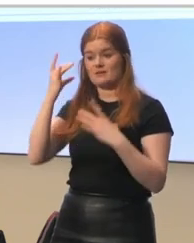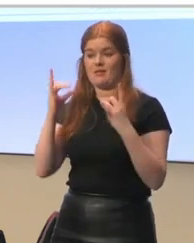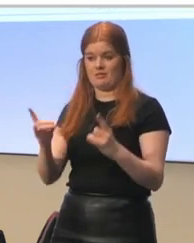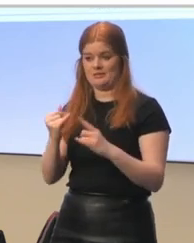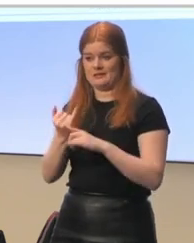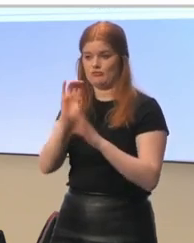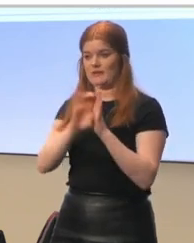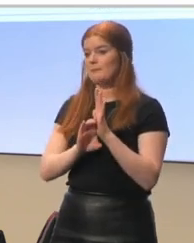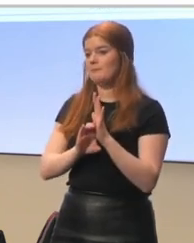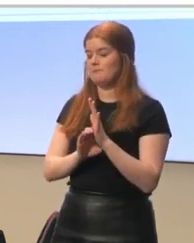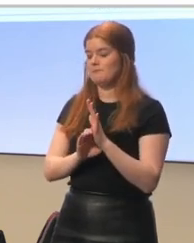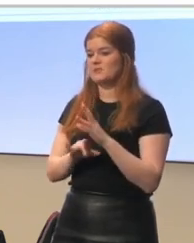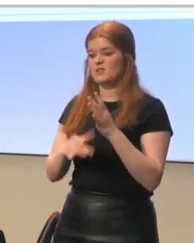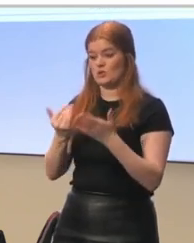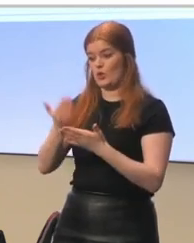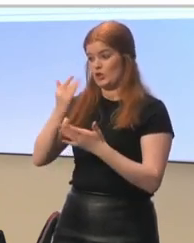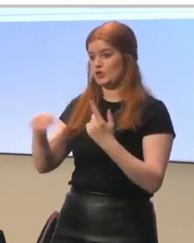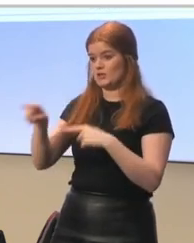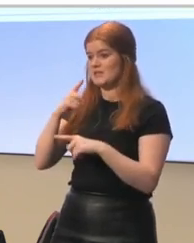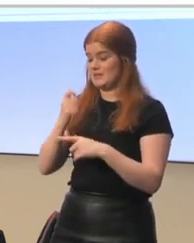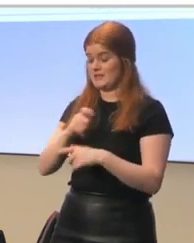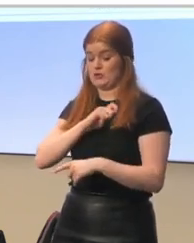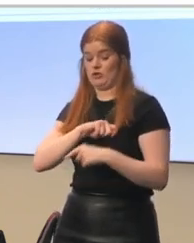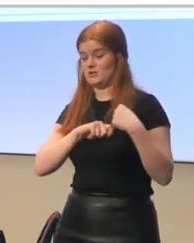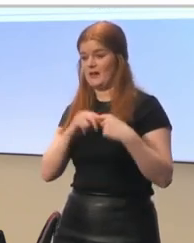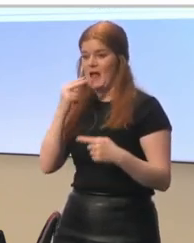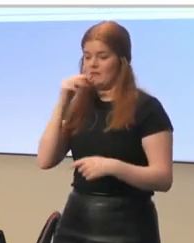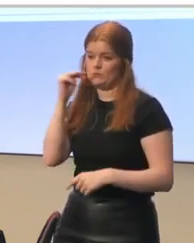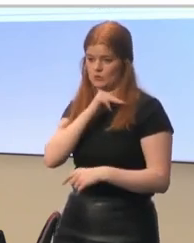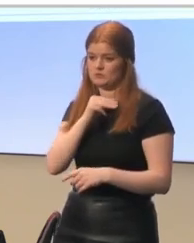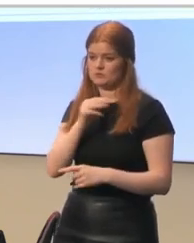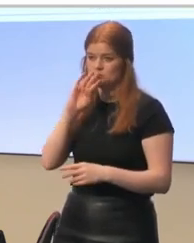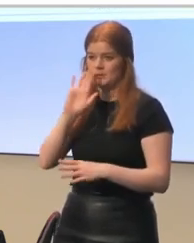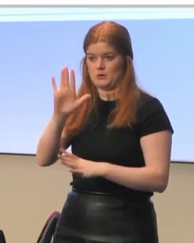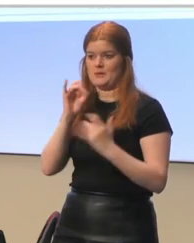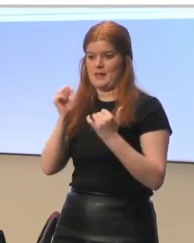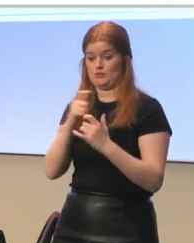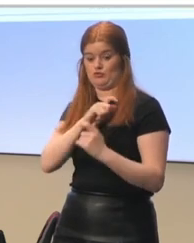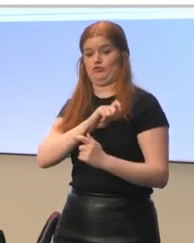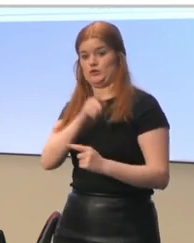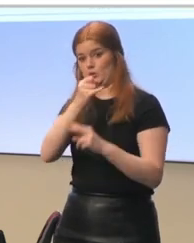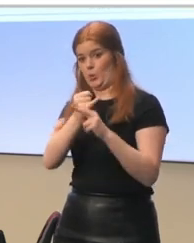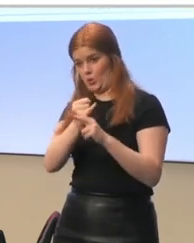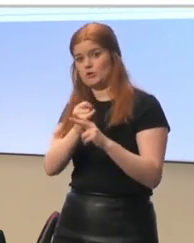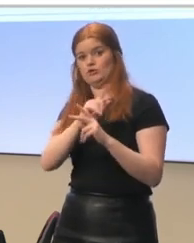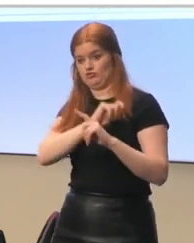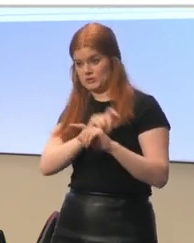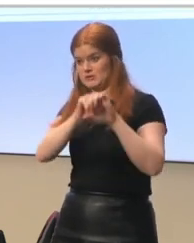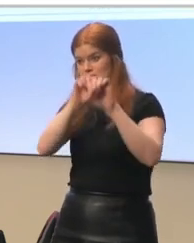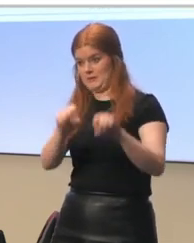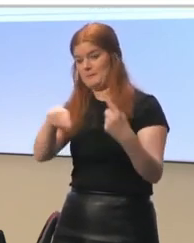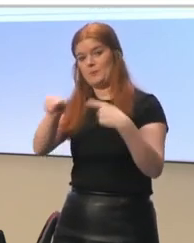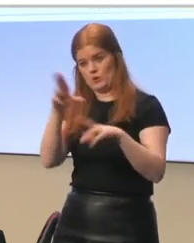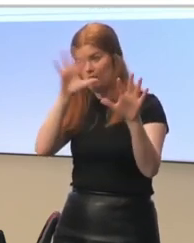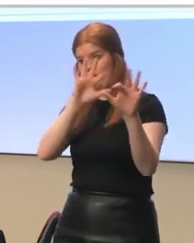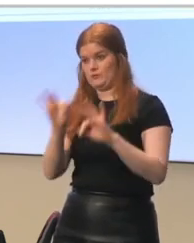like the learners. They said that trustworthiness is important, so they need to be able to trust the school, to trust the system that will